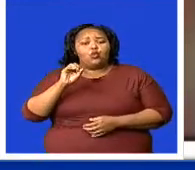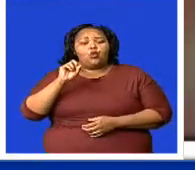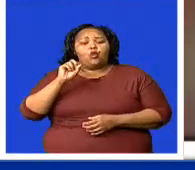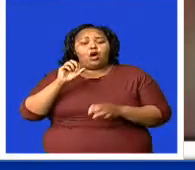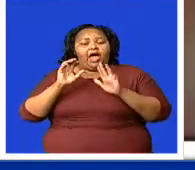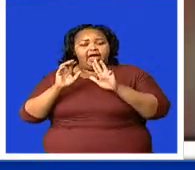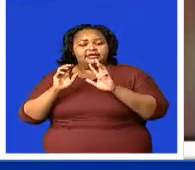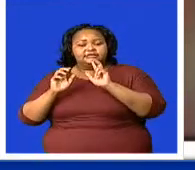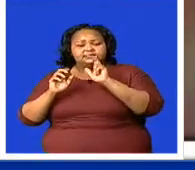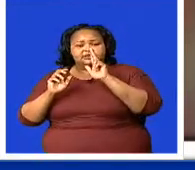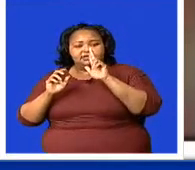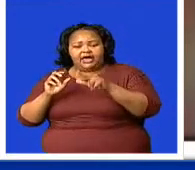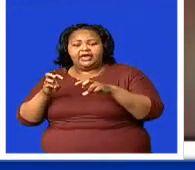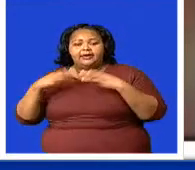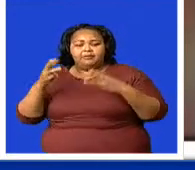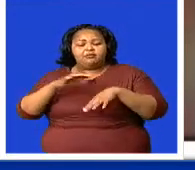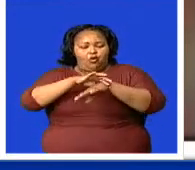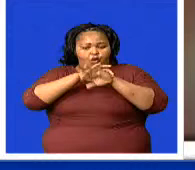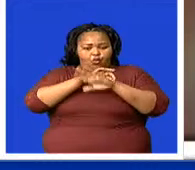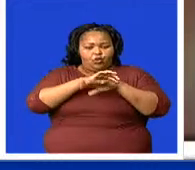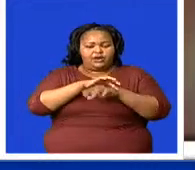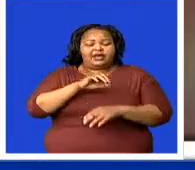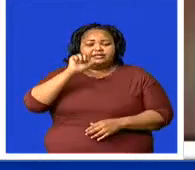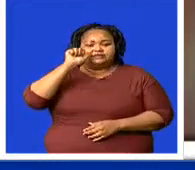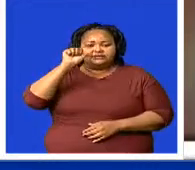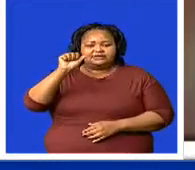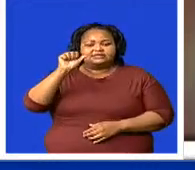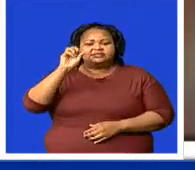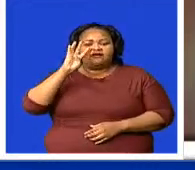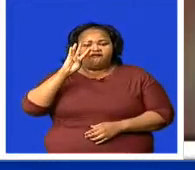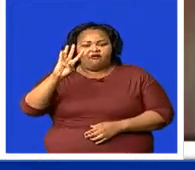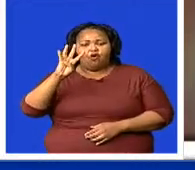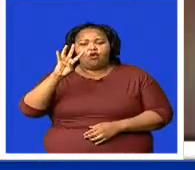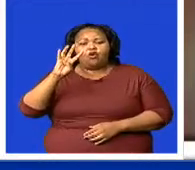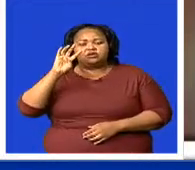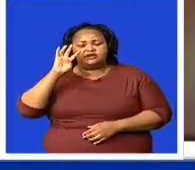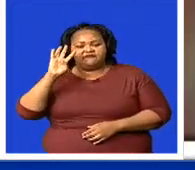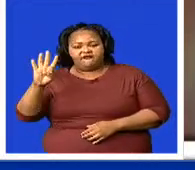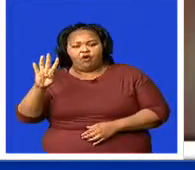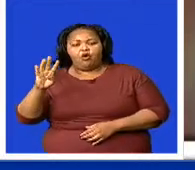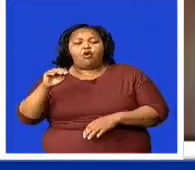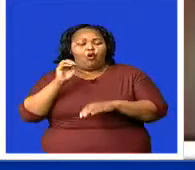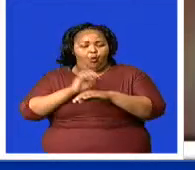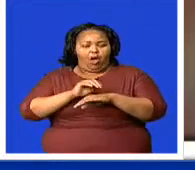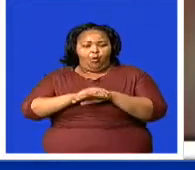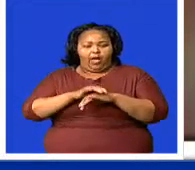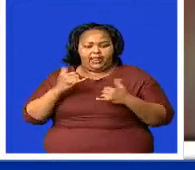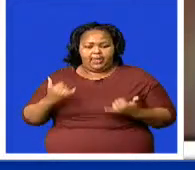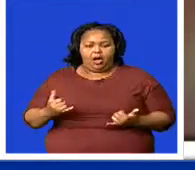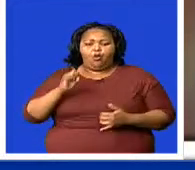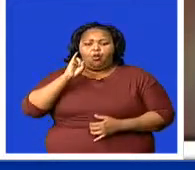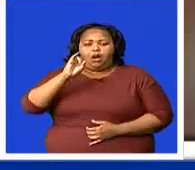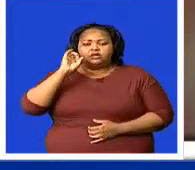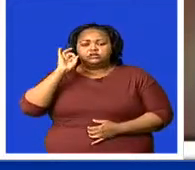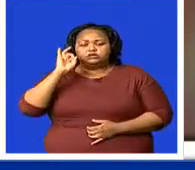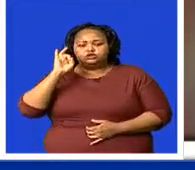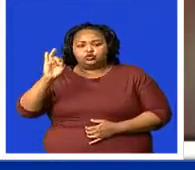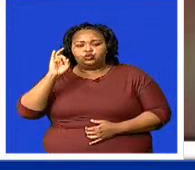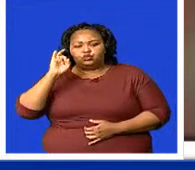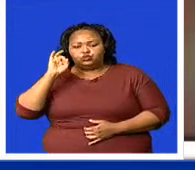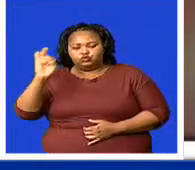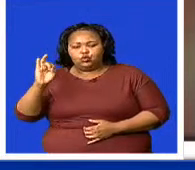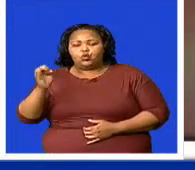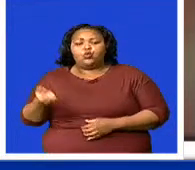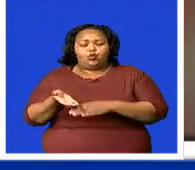active cases, 6,044 have recovered, 122 have died, while